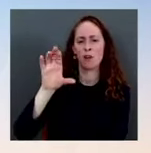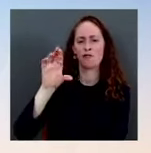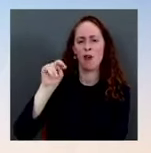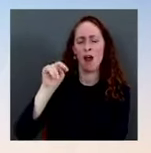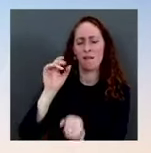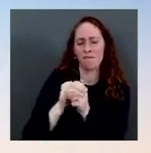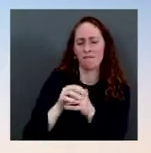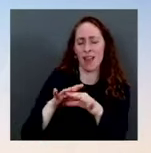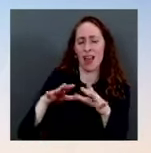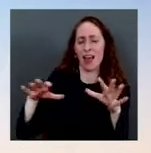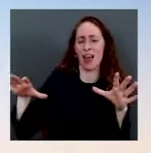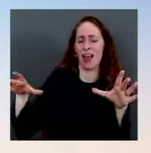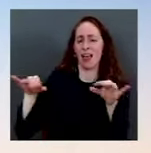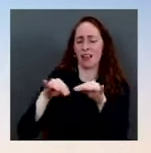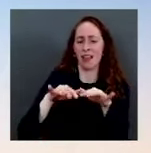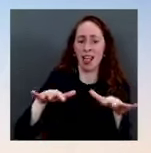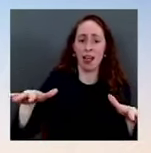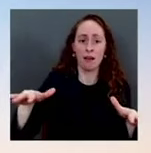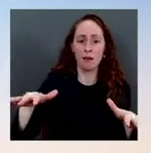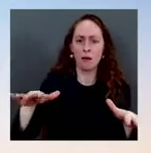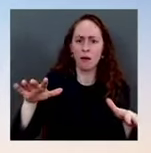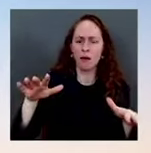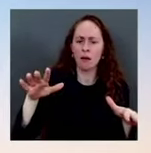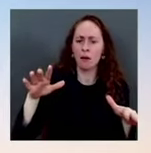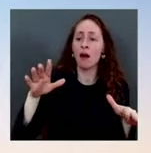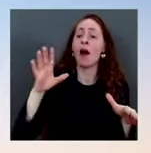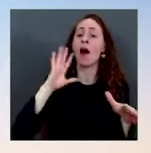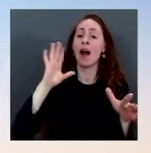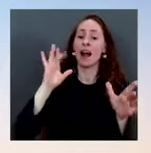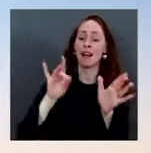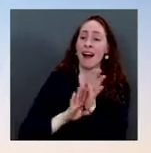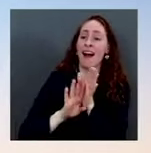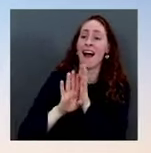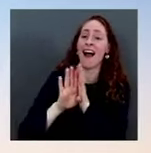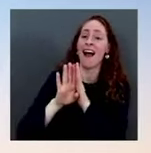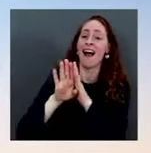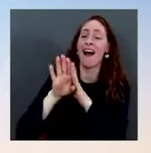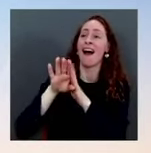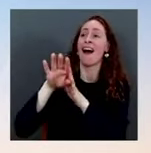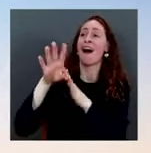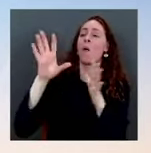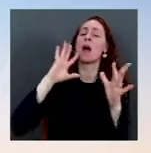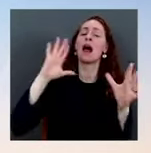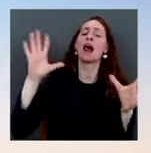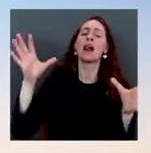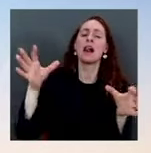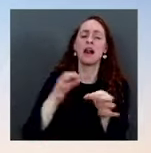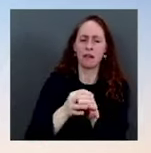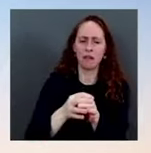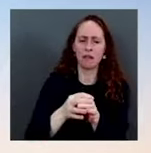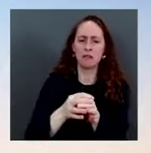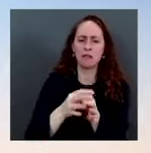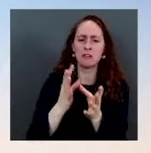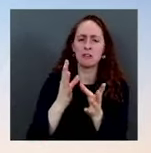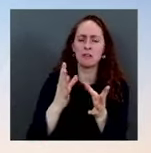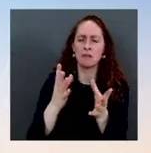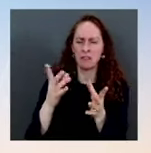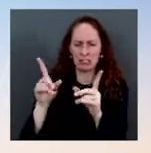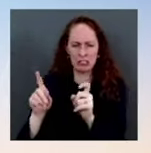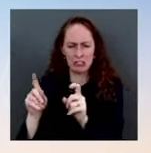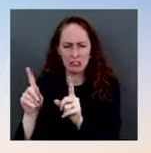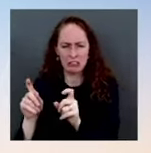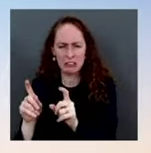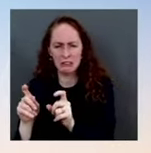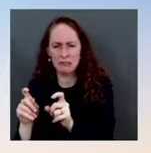on the steps he has taken over the last couple of months again quadrupling test quadrupling testing capacity making it more available